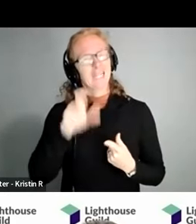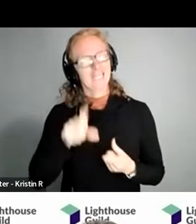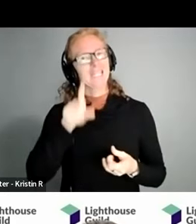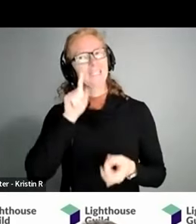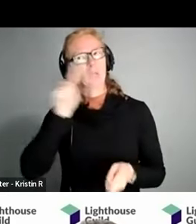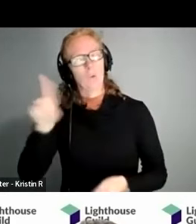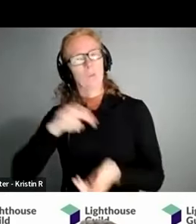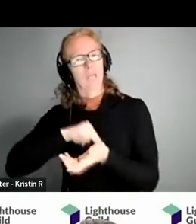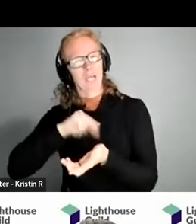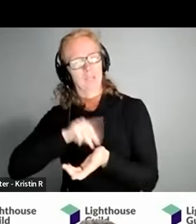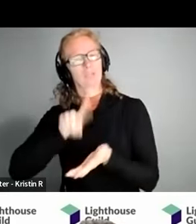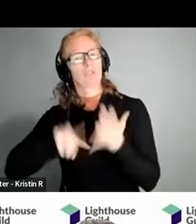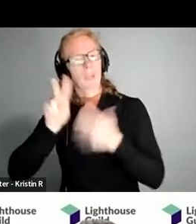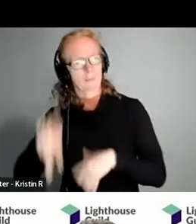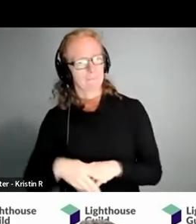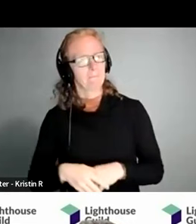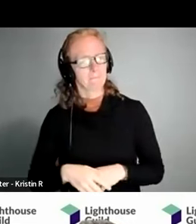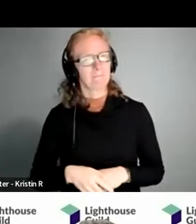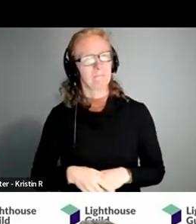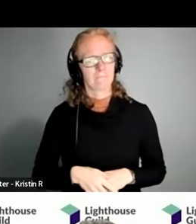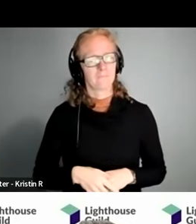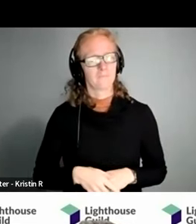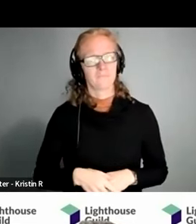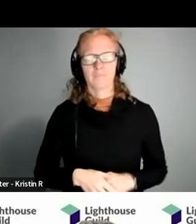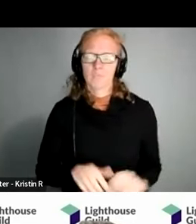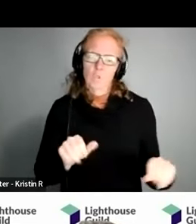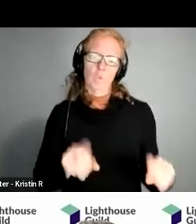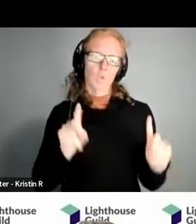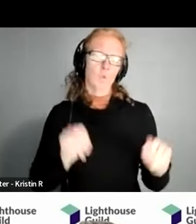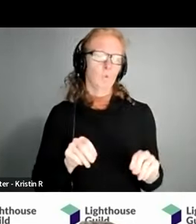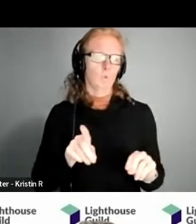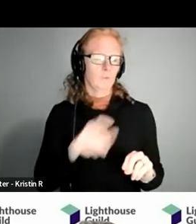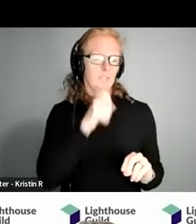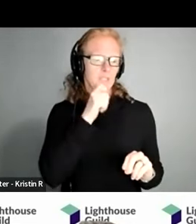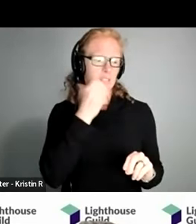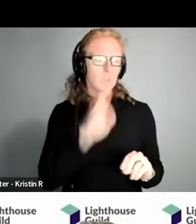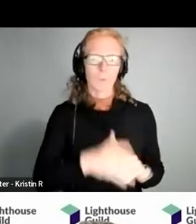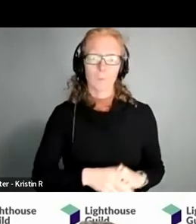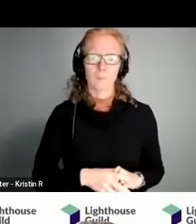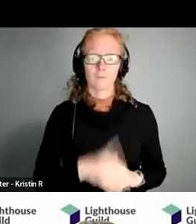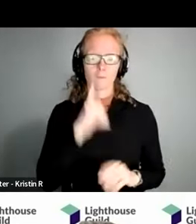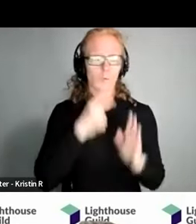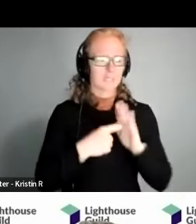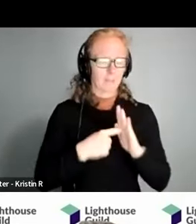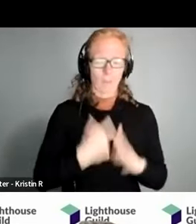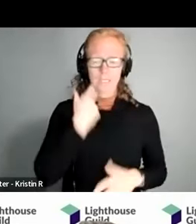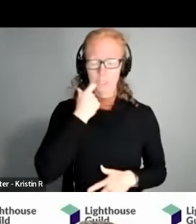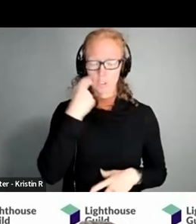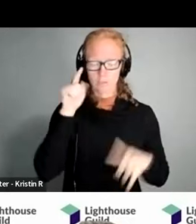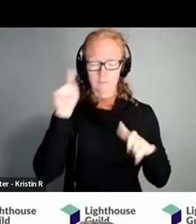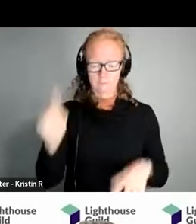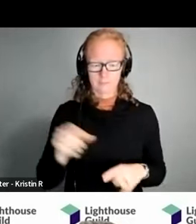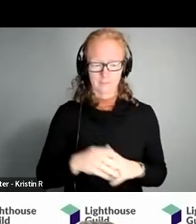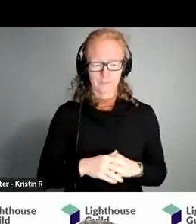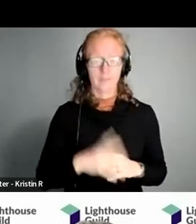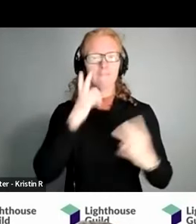sure um that there is something you could be doing that you didn't know i for example just went and had